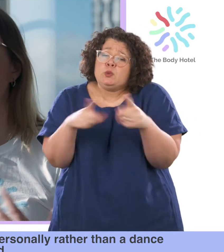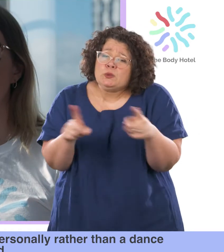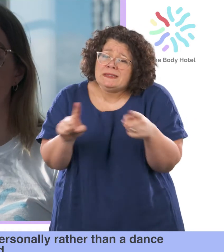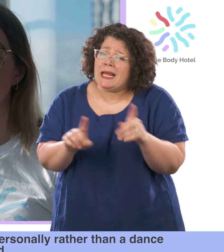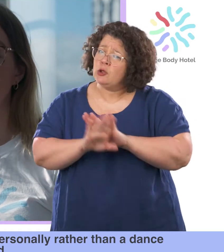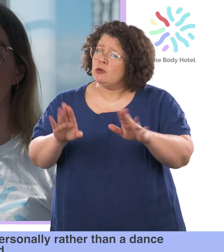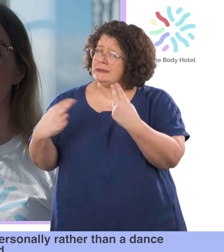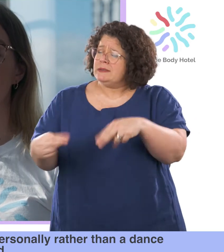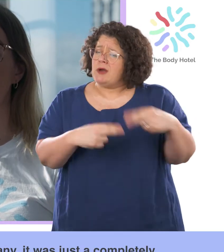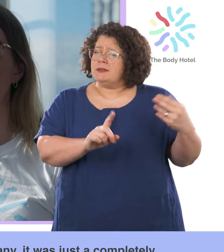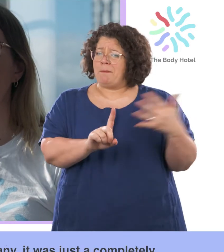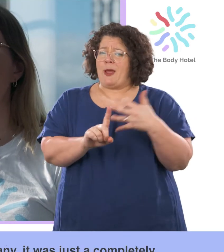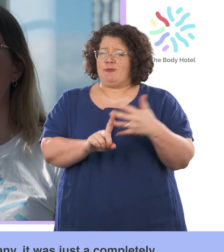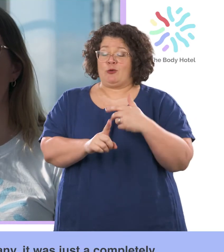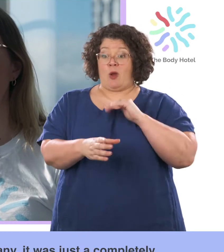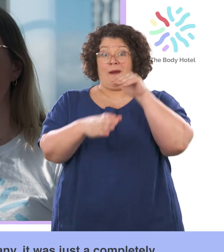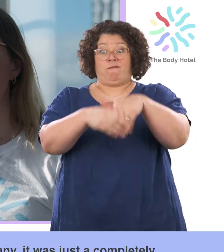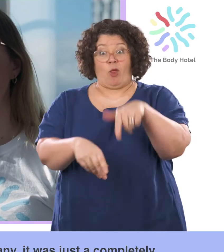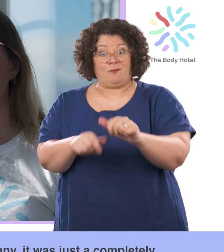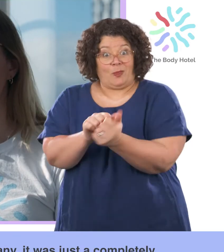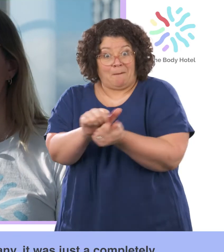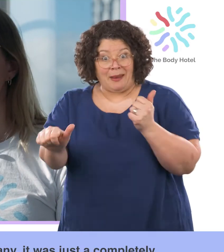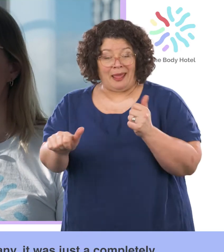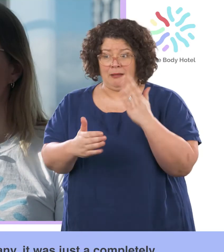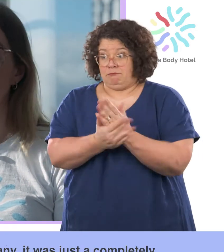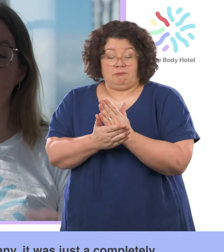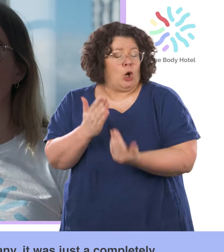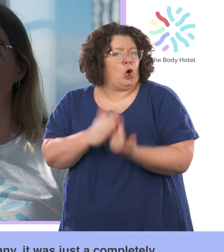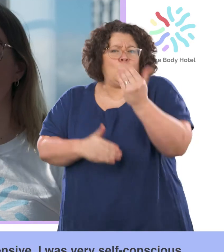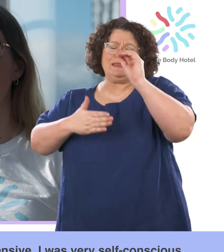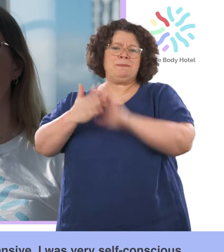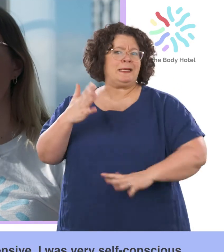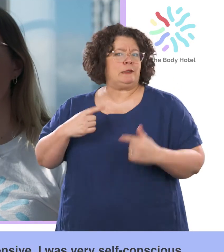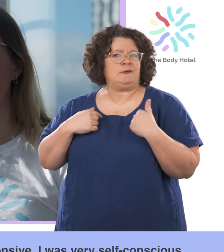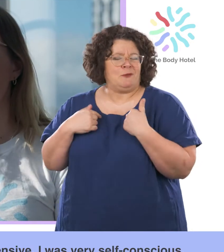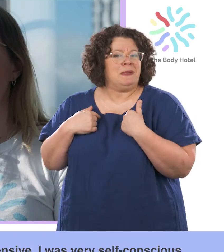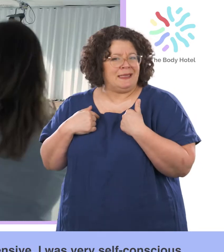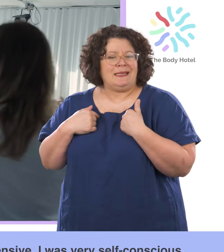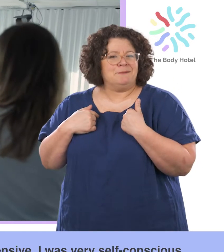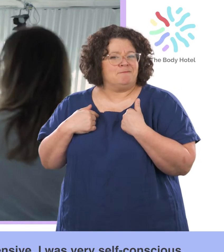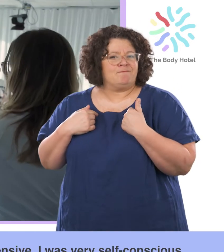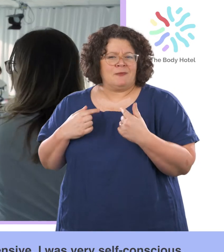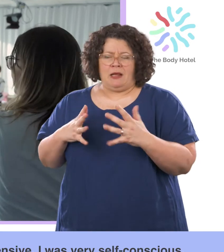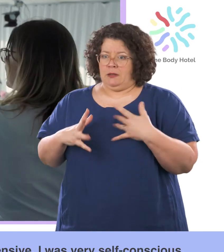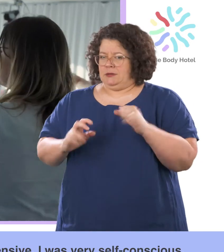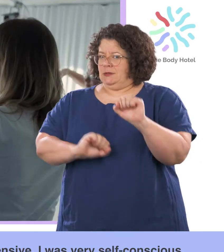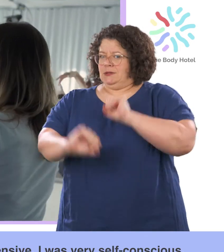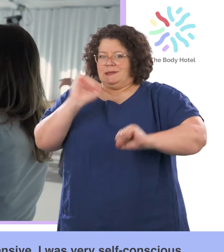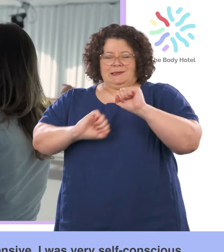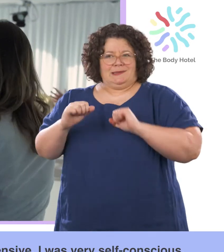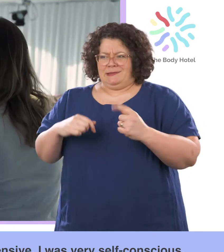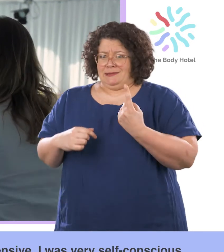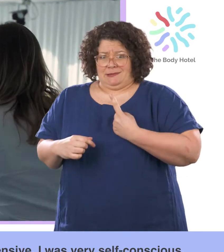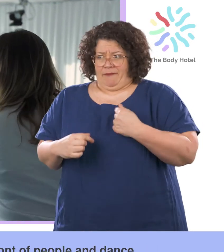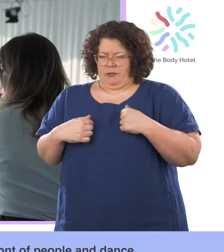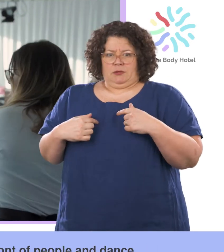personally rather than dance background so when I got involved with the company it was just a completely new experience for me. I was quite apprehensive, I was very self